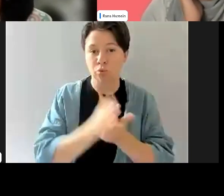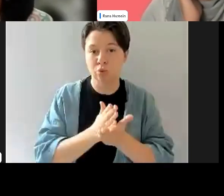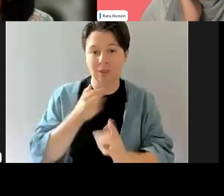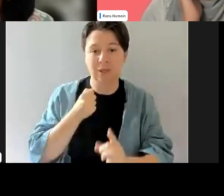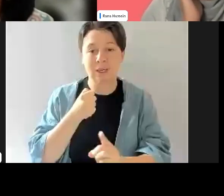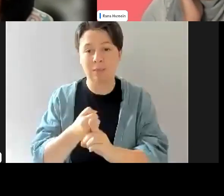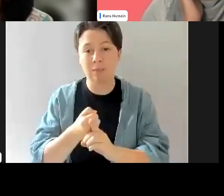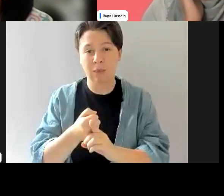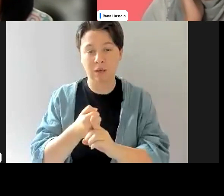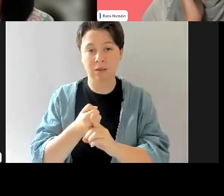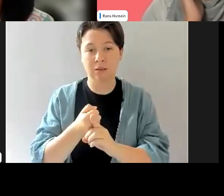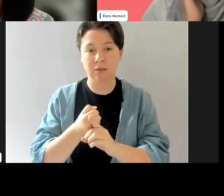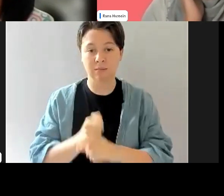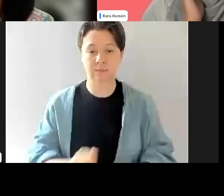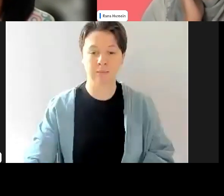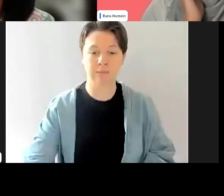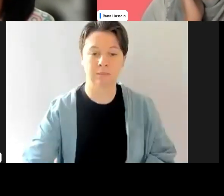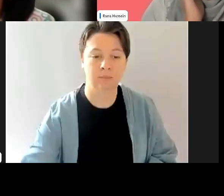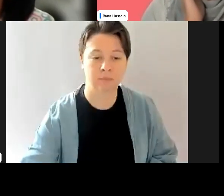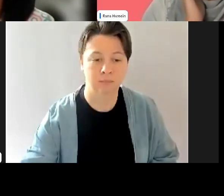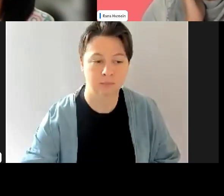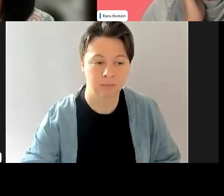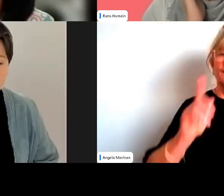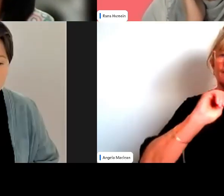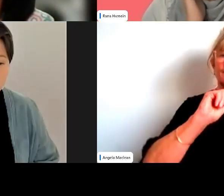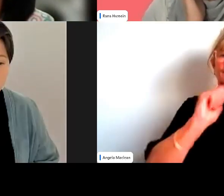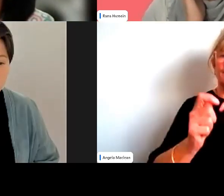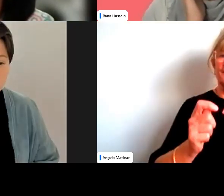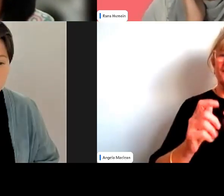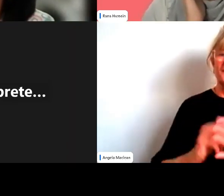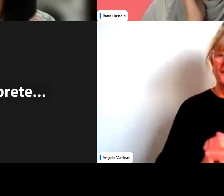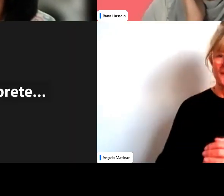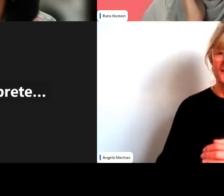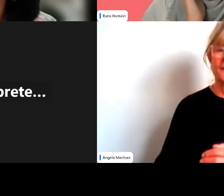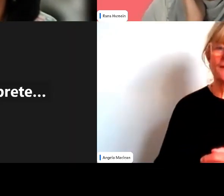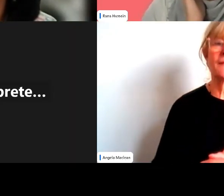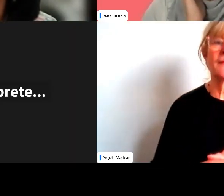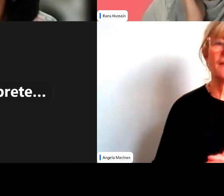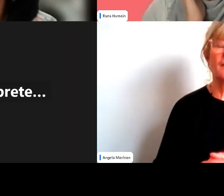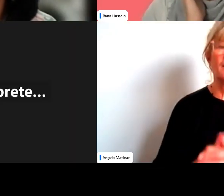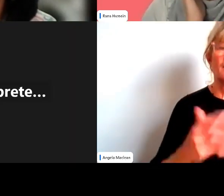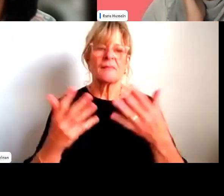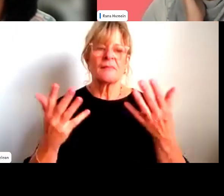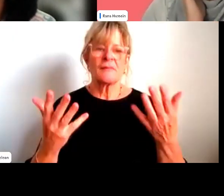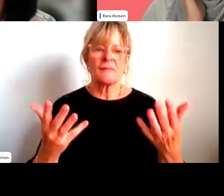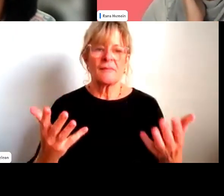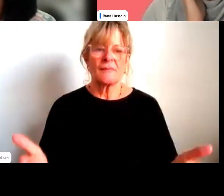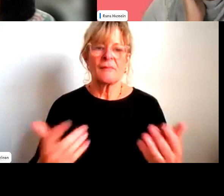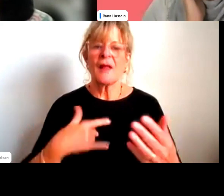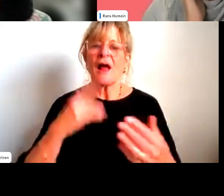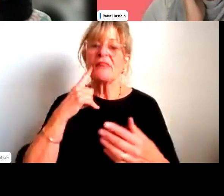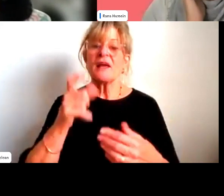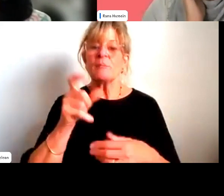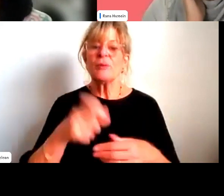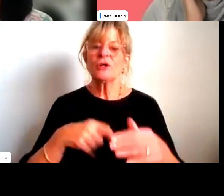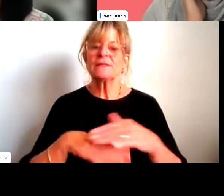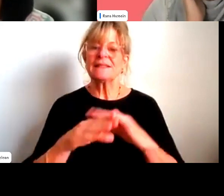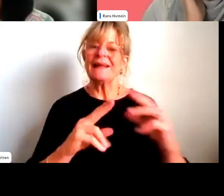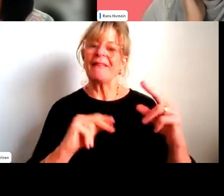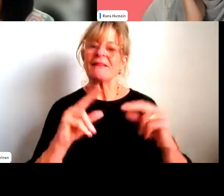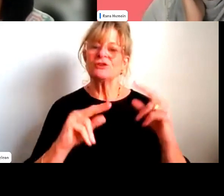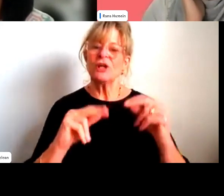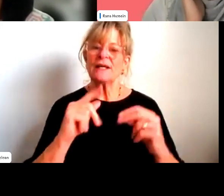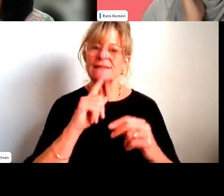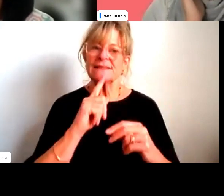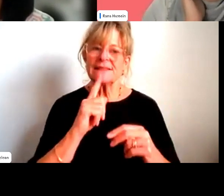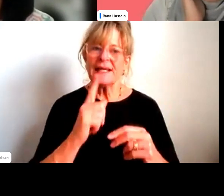have more women in leadership positions. Absolutely. And I think, yeah, in the chat, I think someone was saying that the, uh, the Rooney